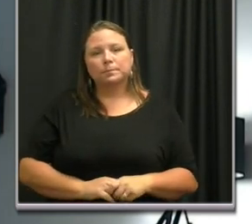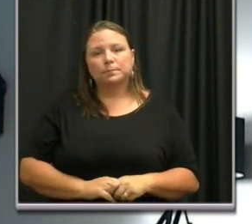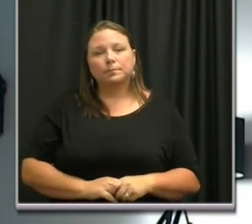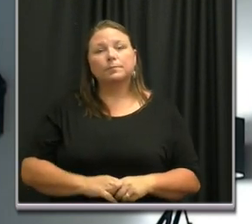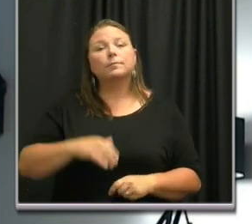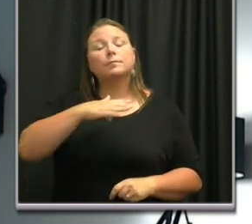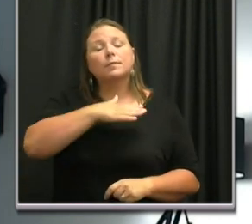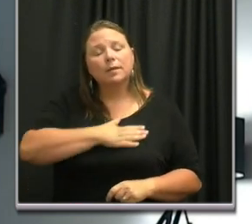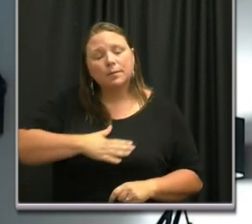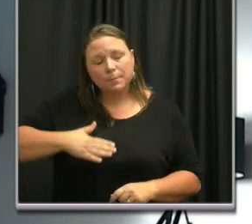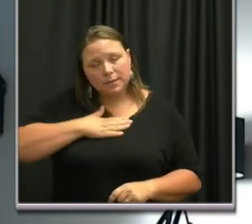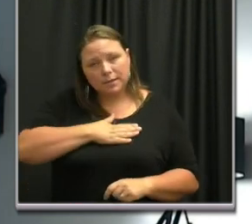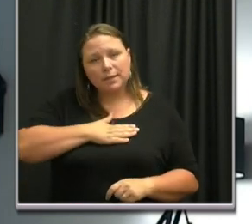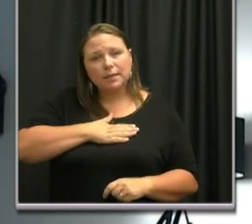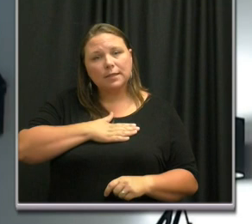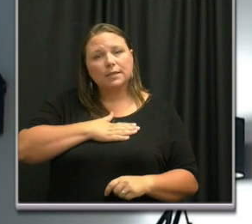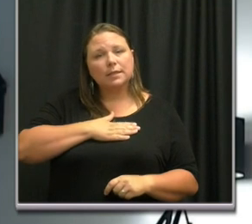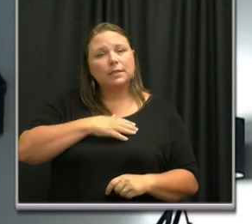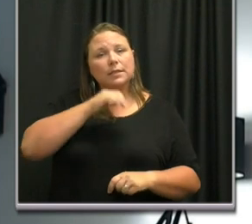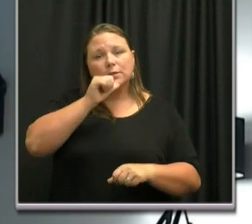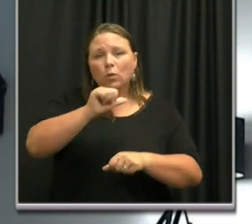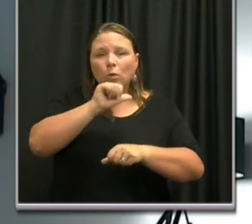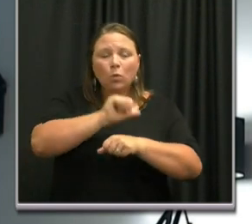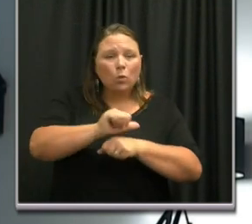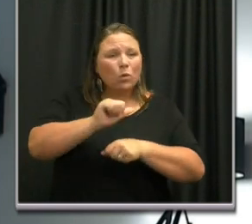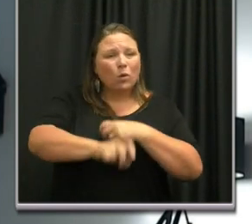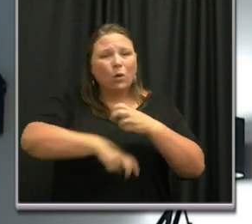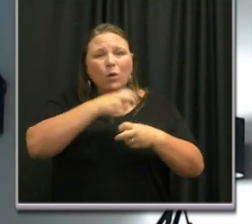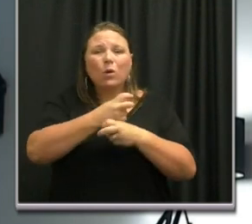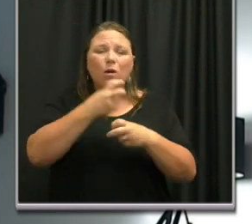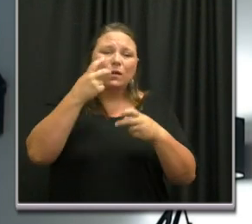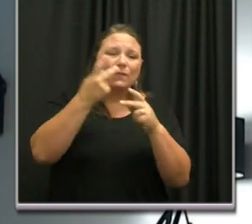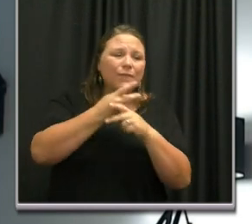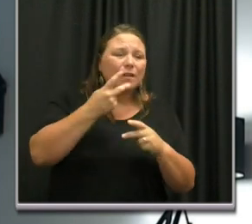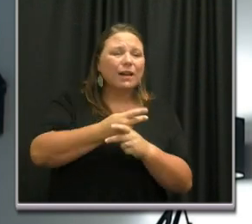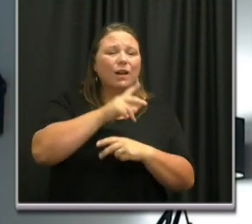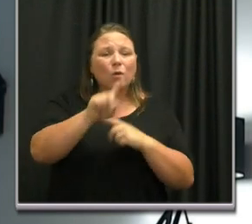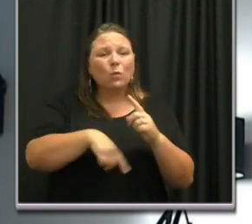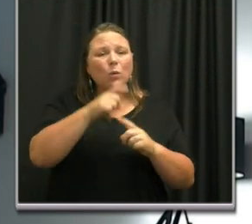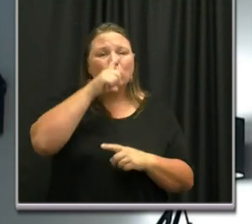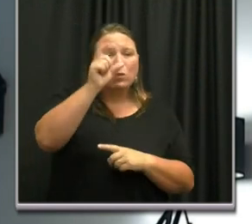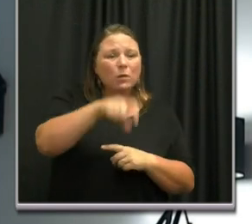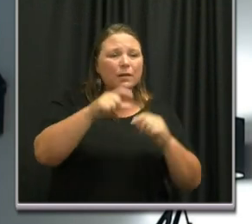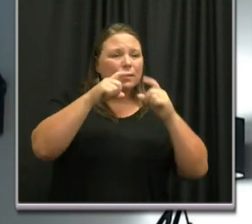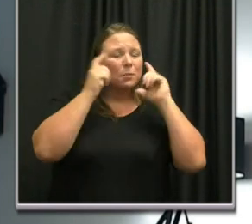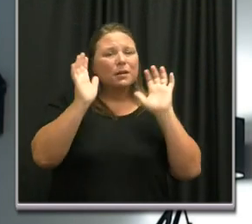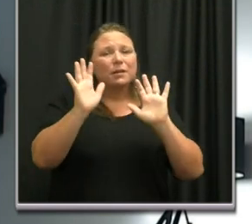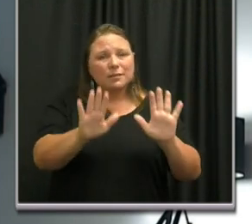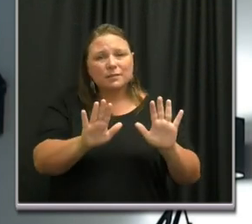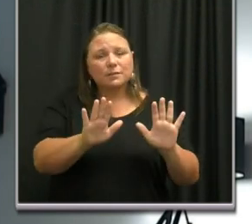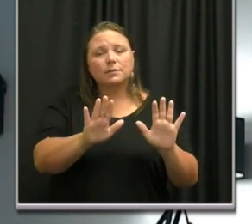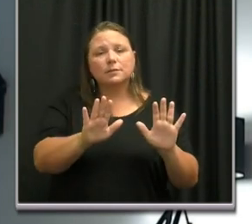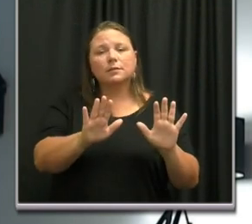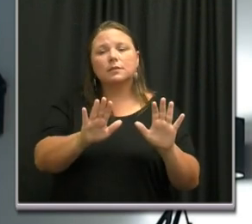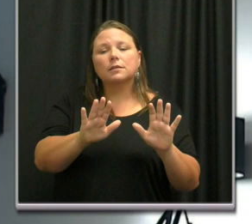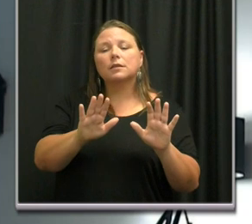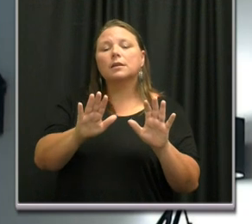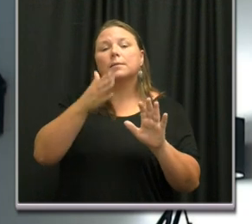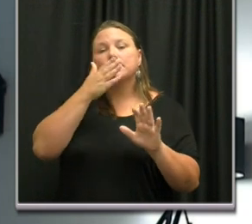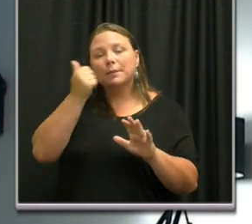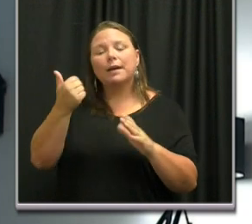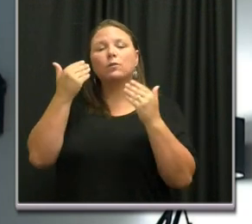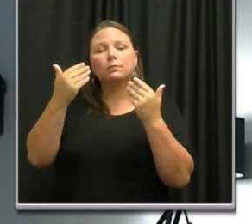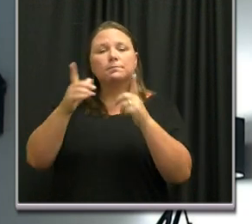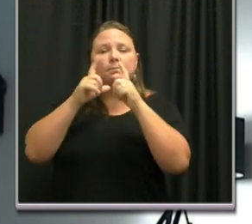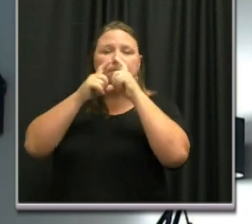Please don't work hard to figure out when you do not have to wear the mask. Better to